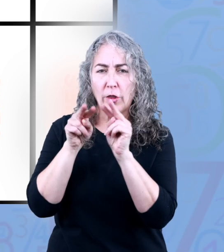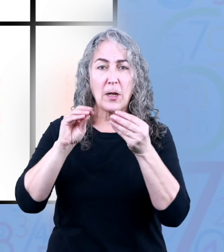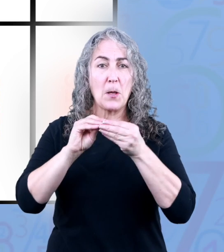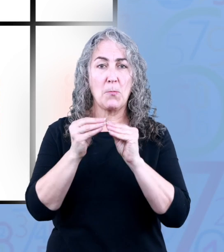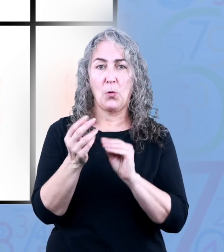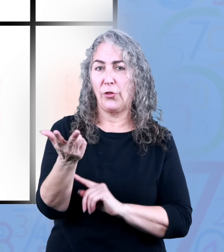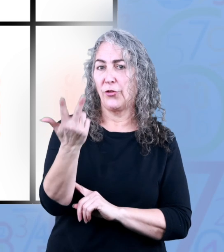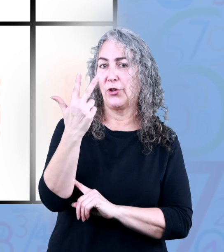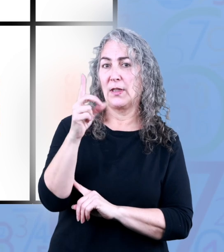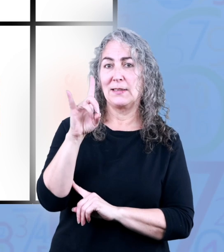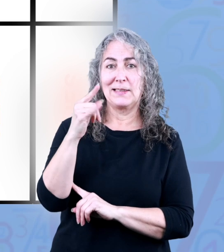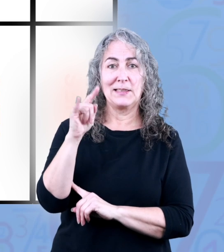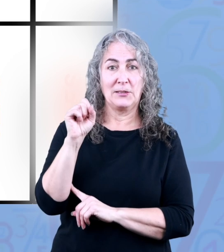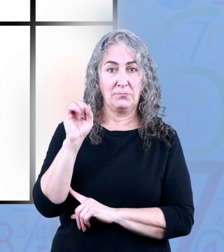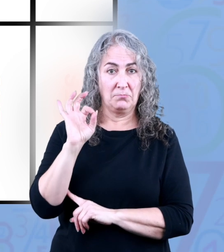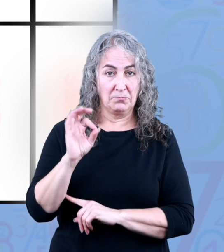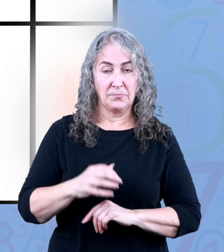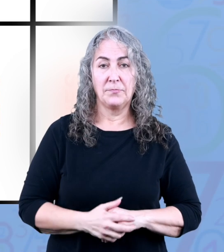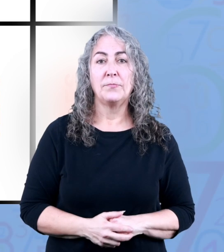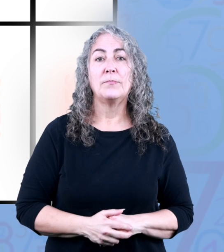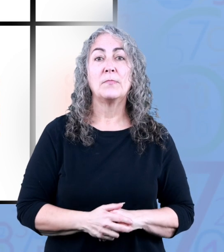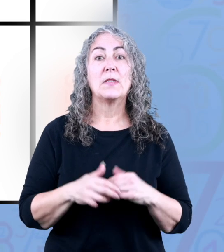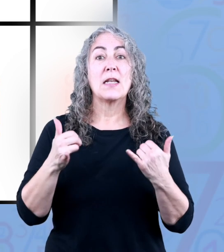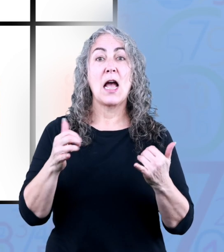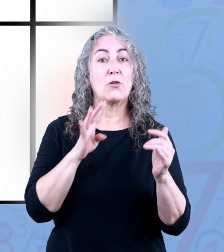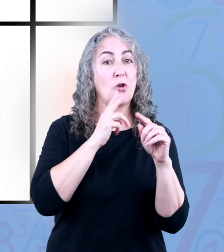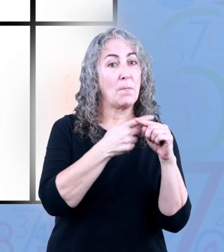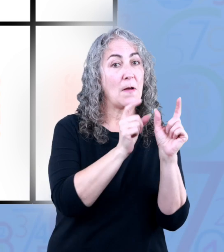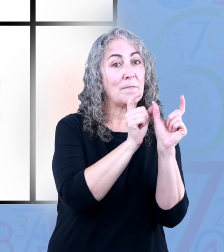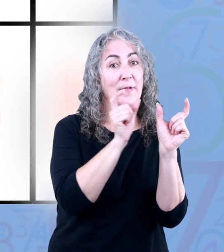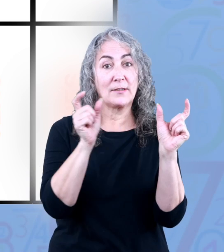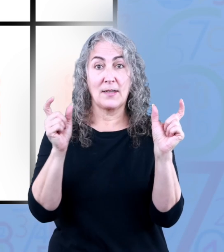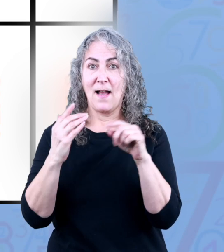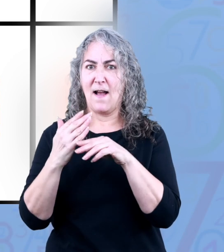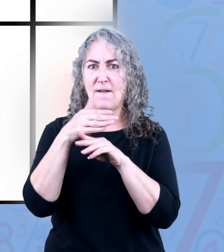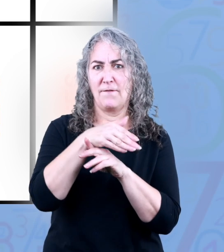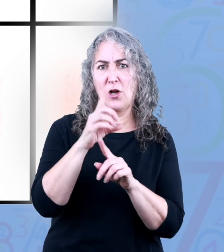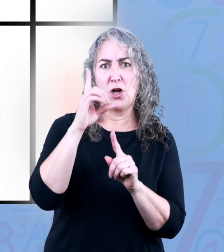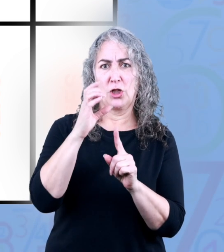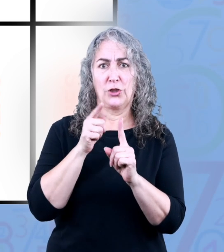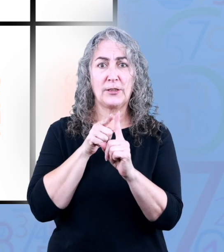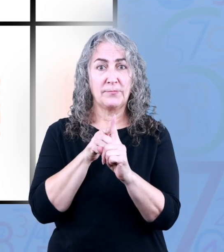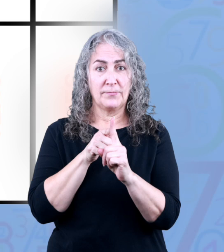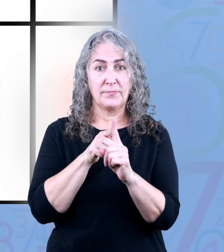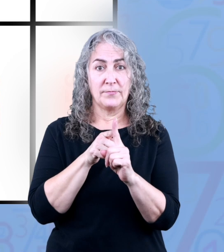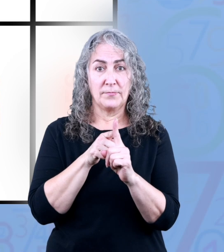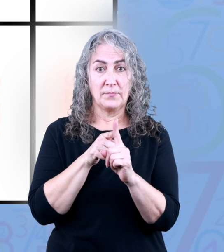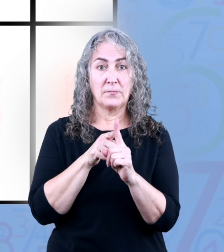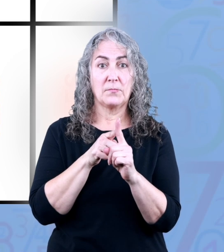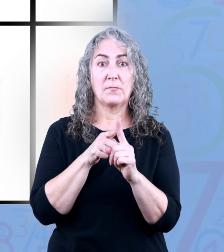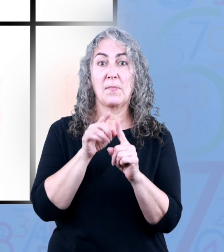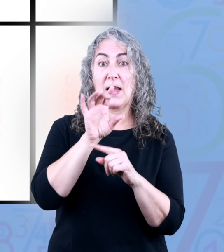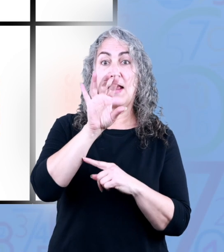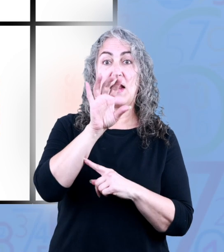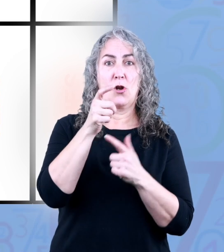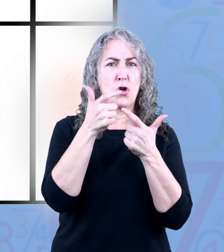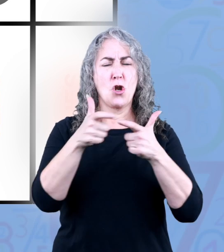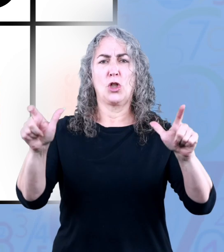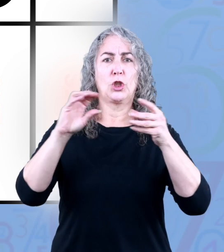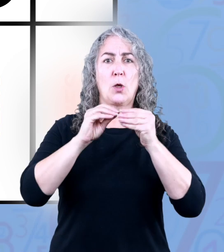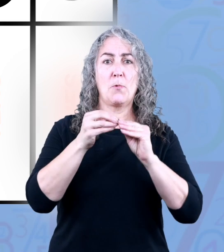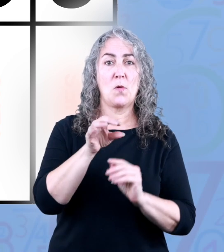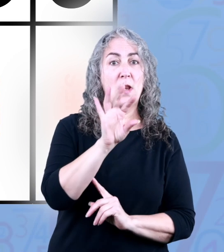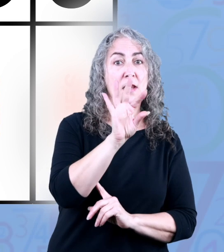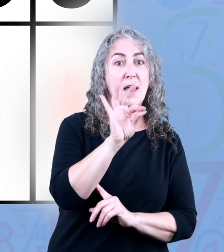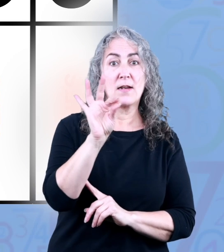numbers with three digits let's talk about the place values after hundreds the largest